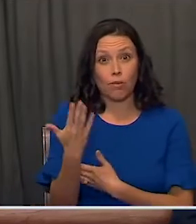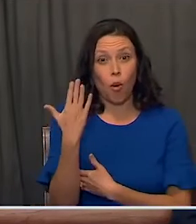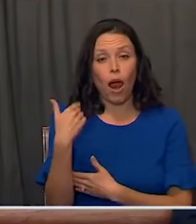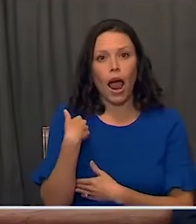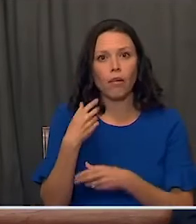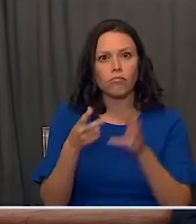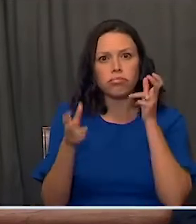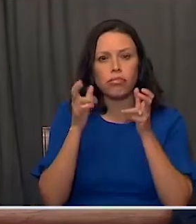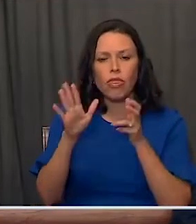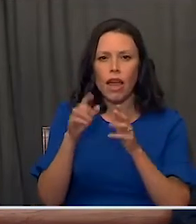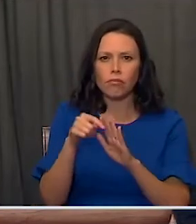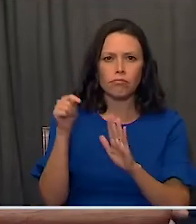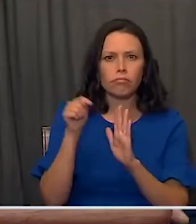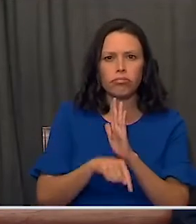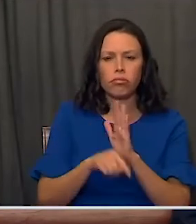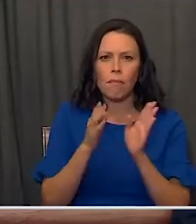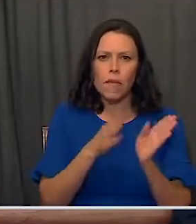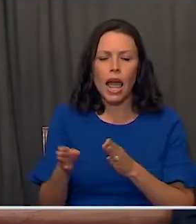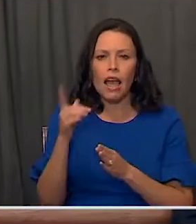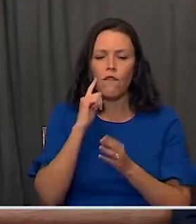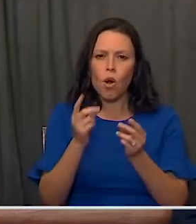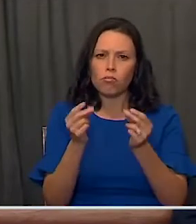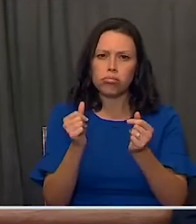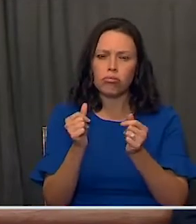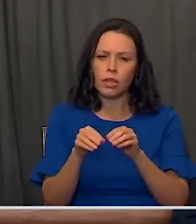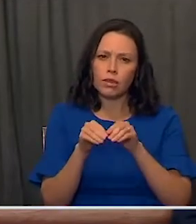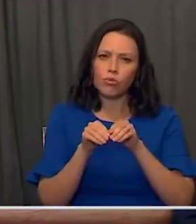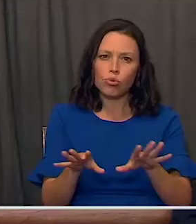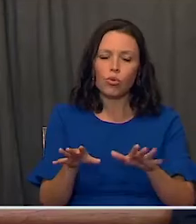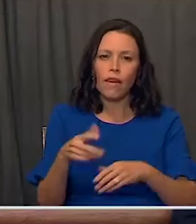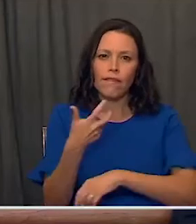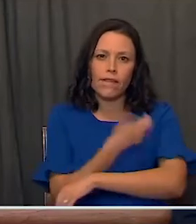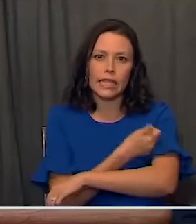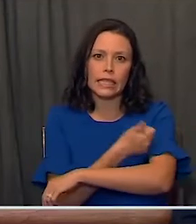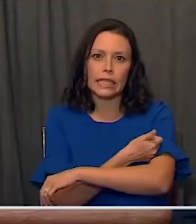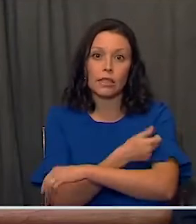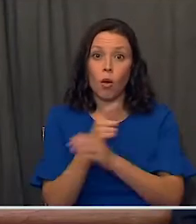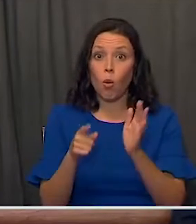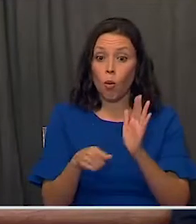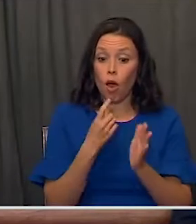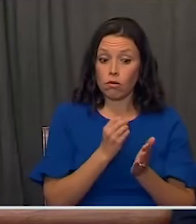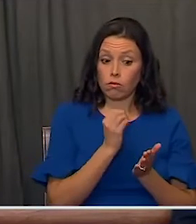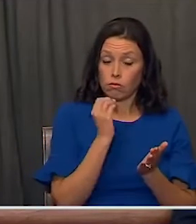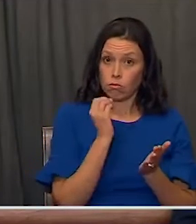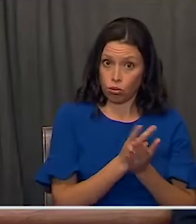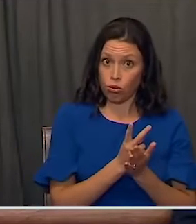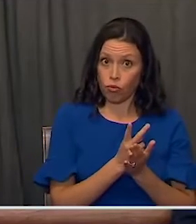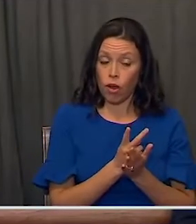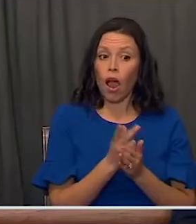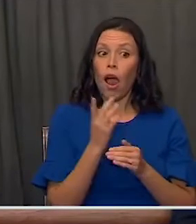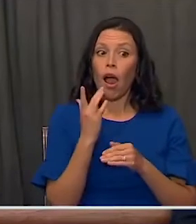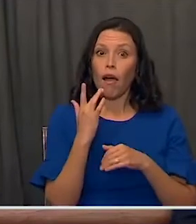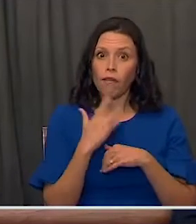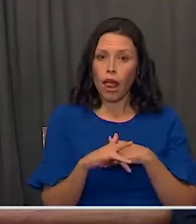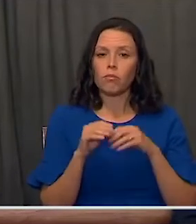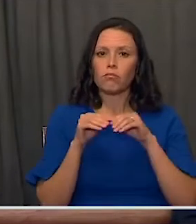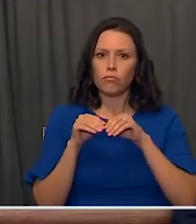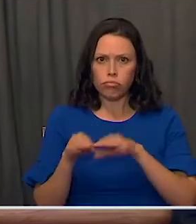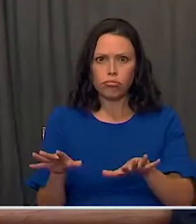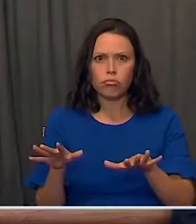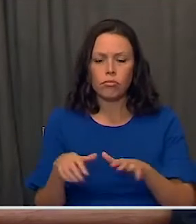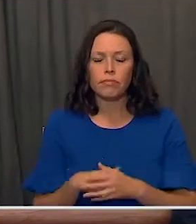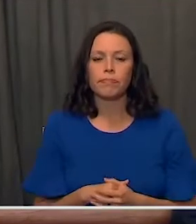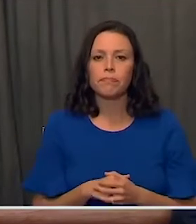for the virtually immediate distribution of vaccines when they become approved and available to the American people.